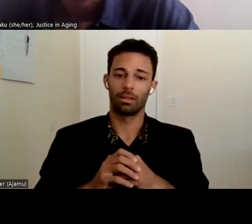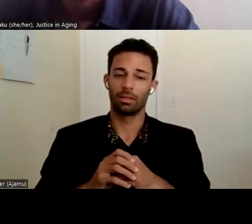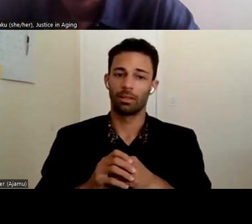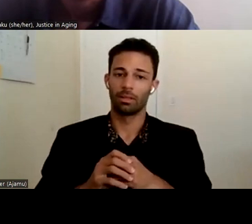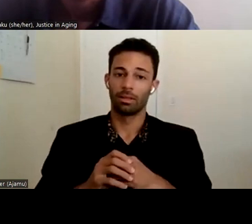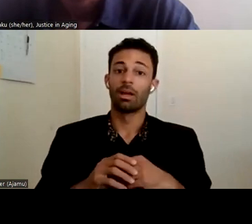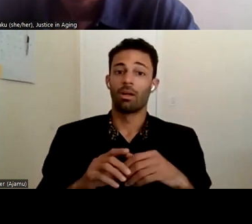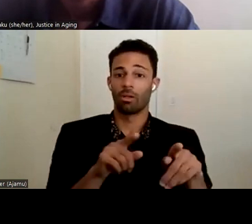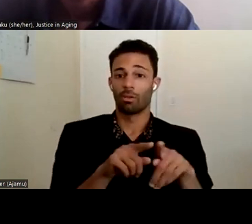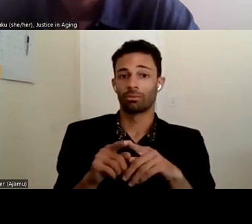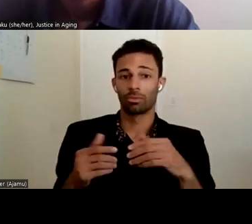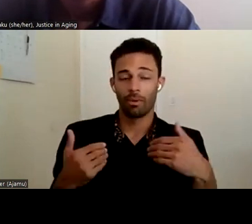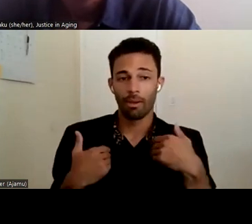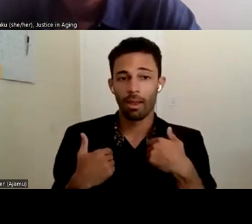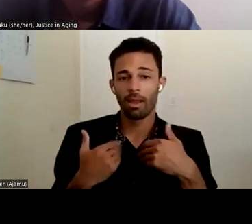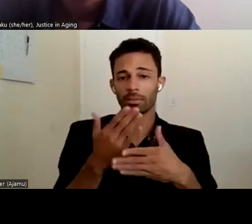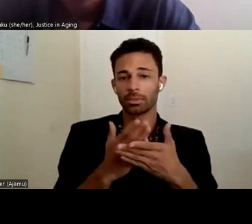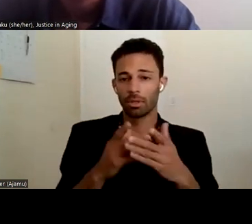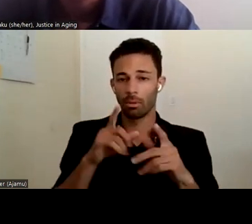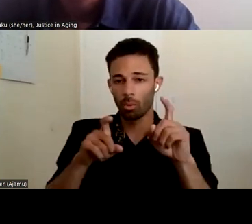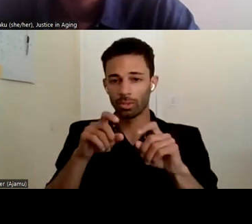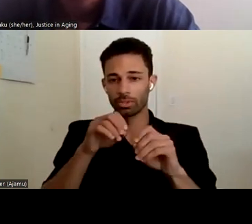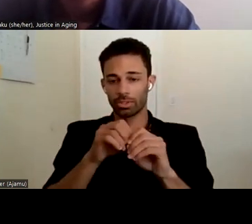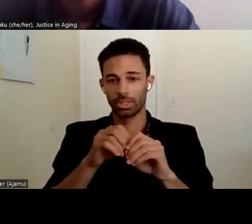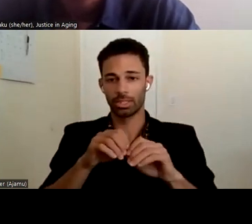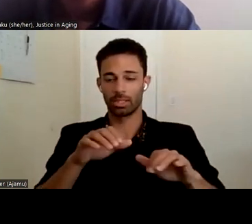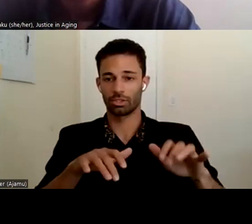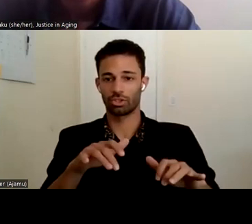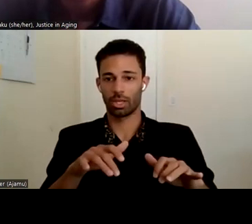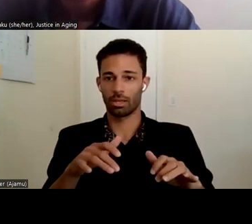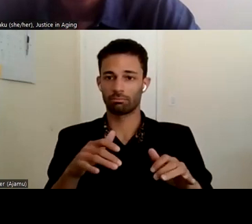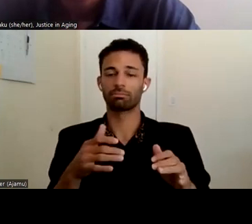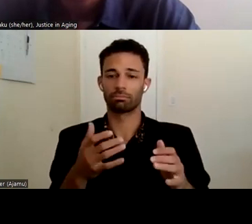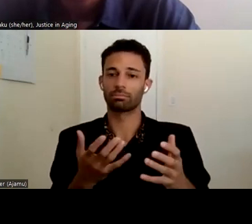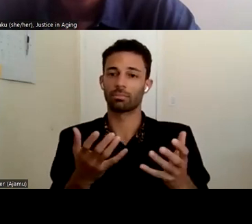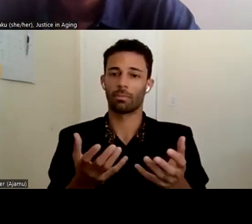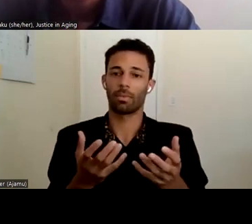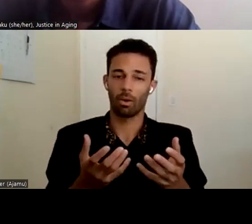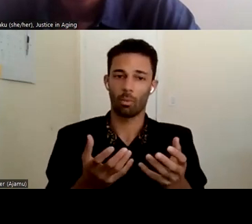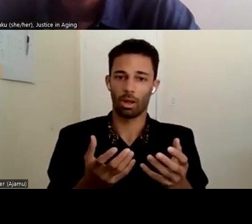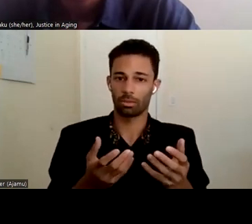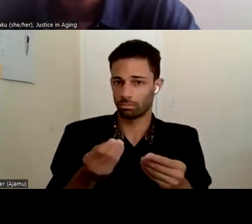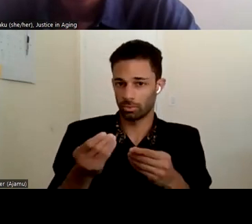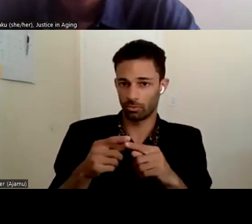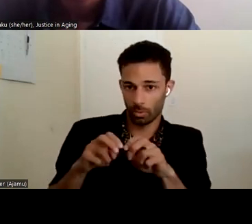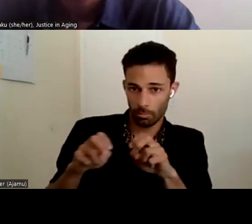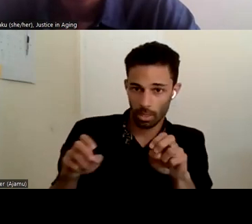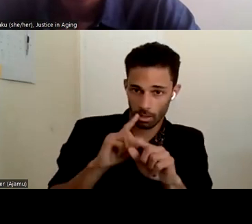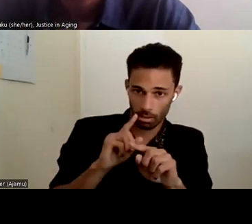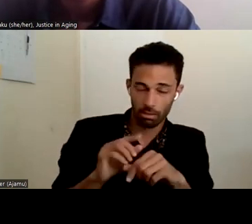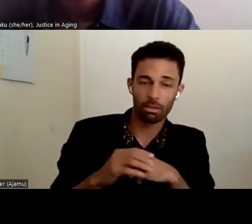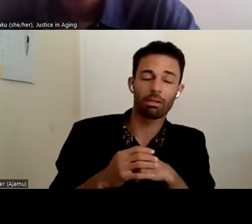I also have some questions in the chat and I want to pose that for the reactor panel before I answer more questions. Um,